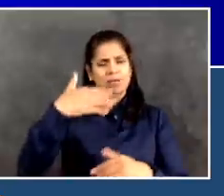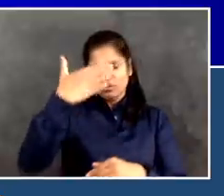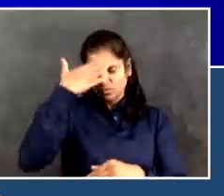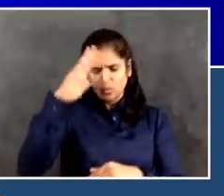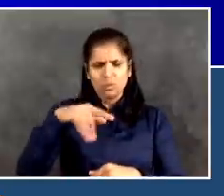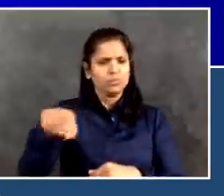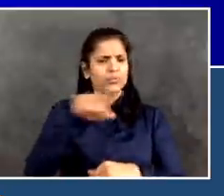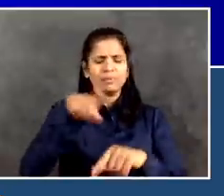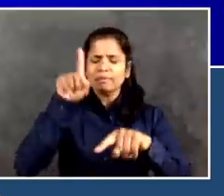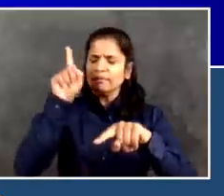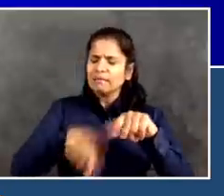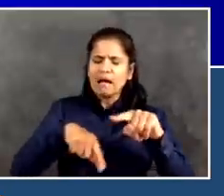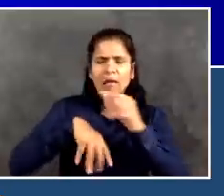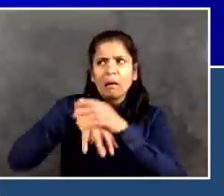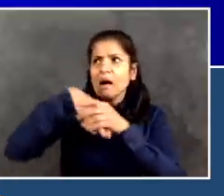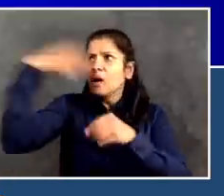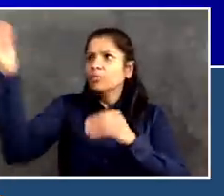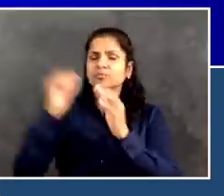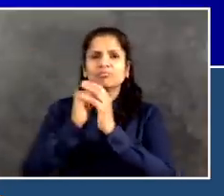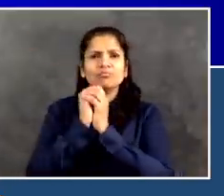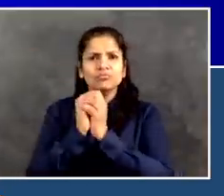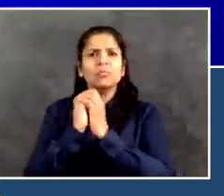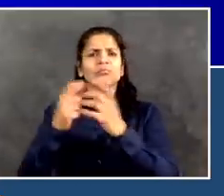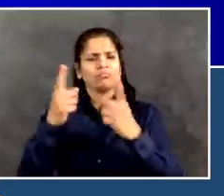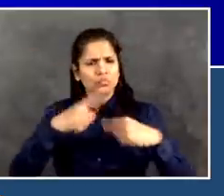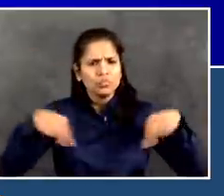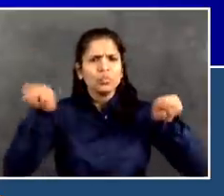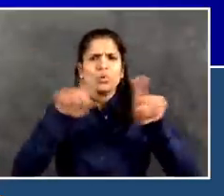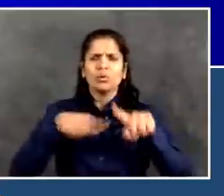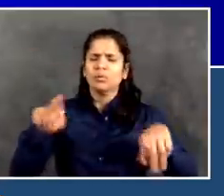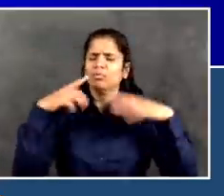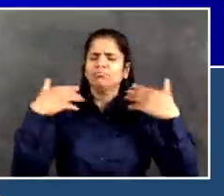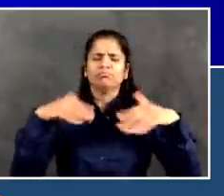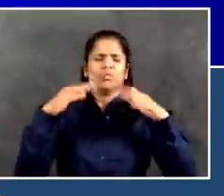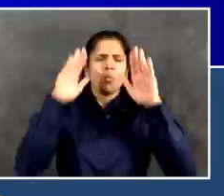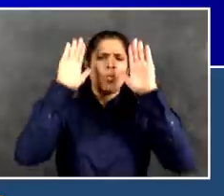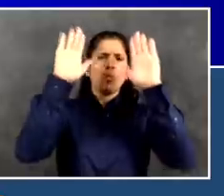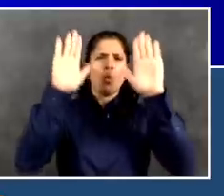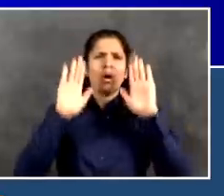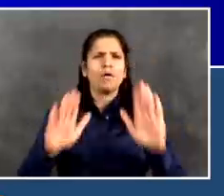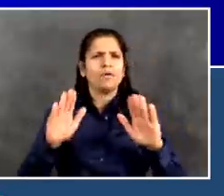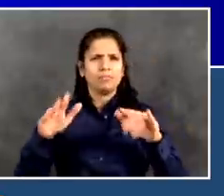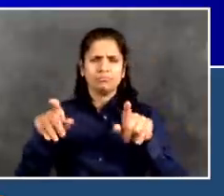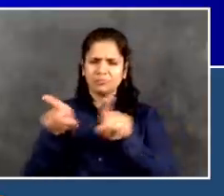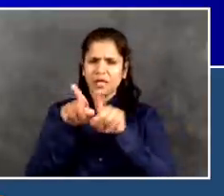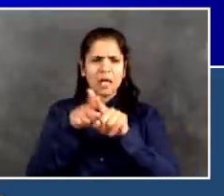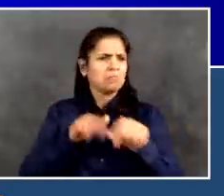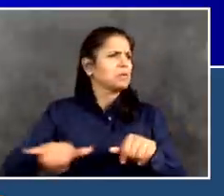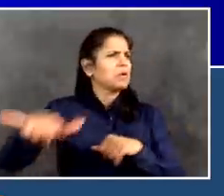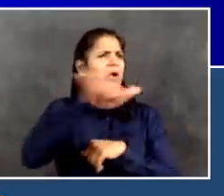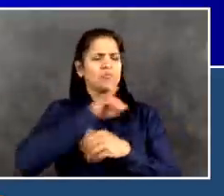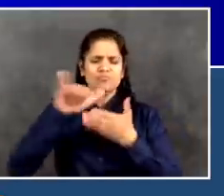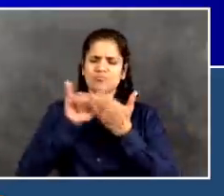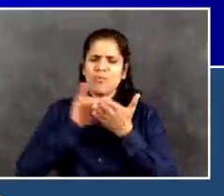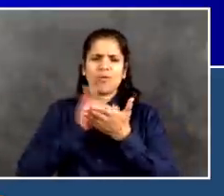But you've shown strength, as all New Yorkers have, and you've joined with everyone else in fighting back this disease.